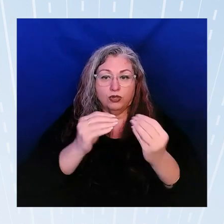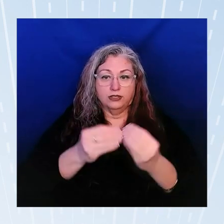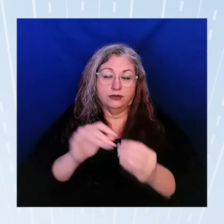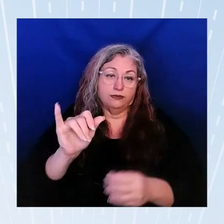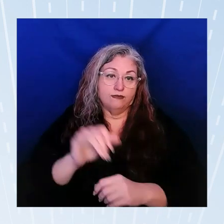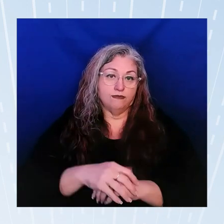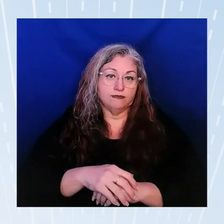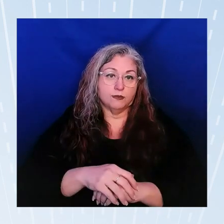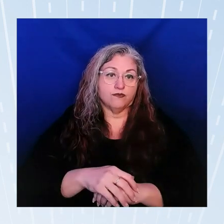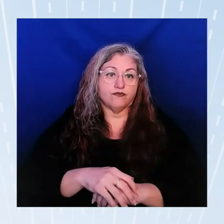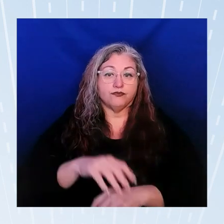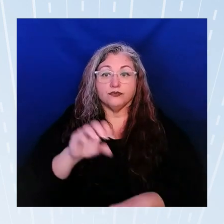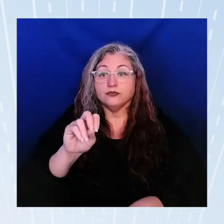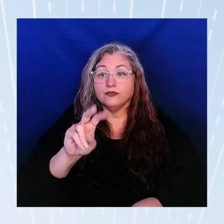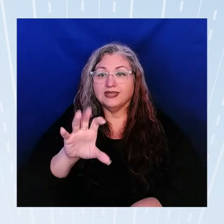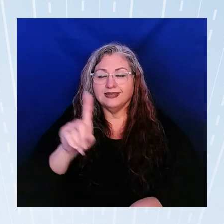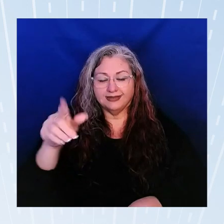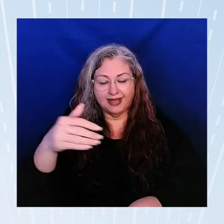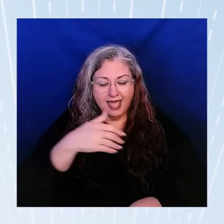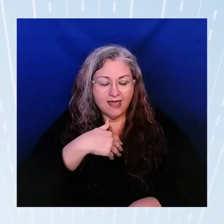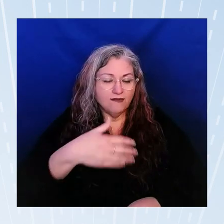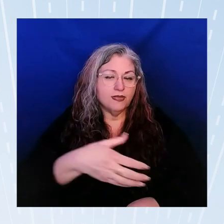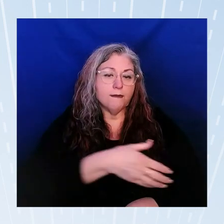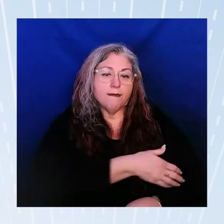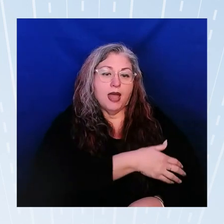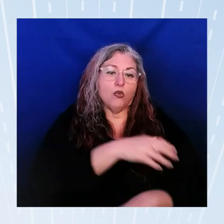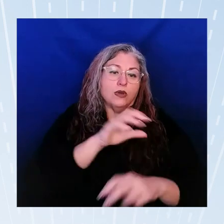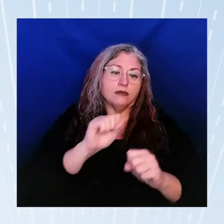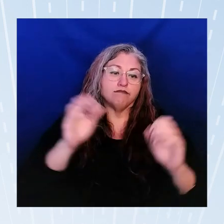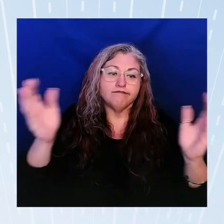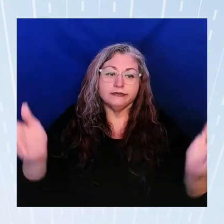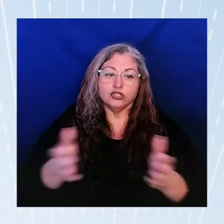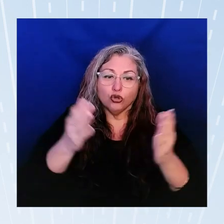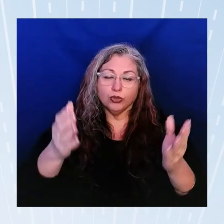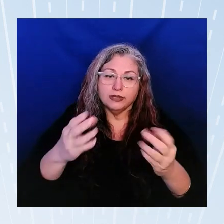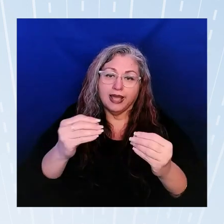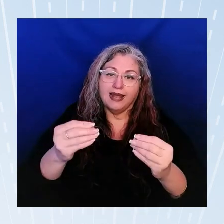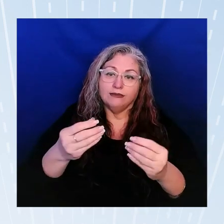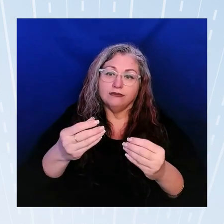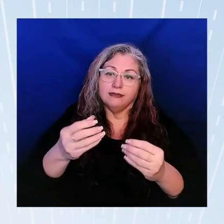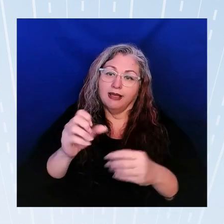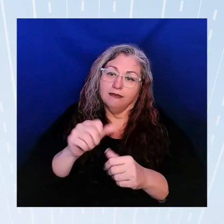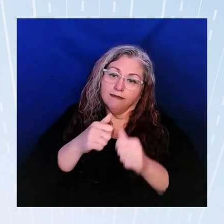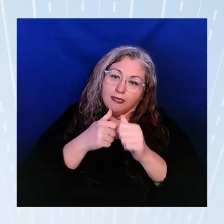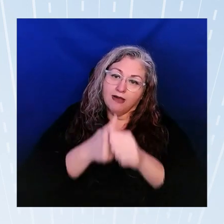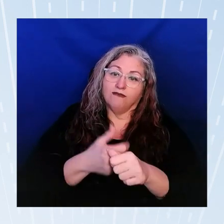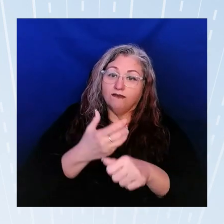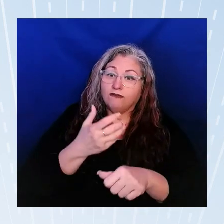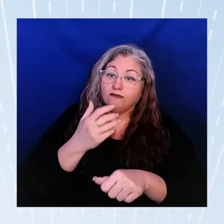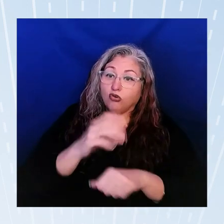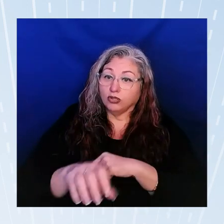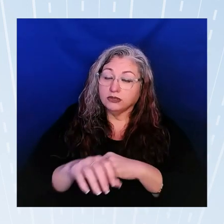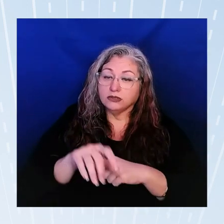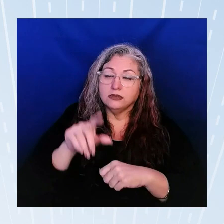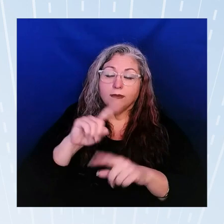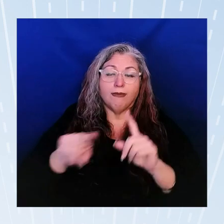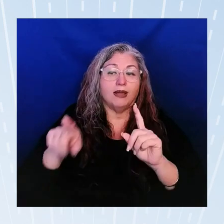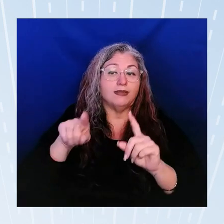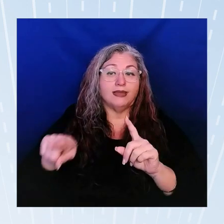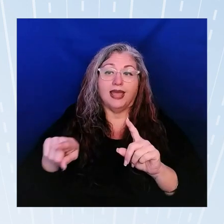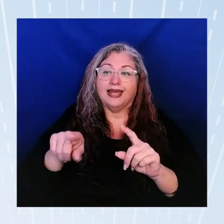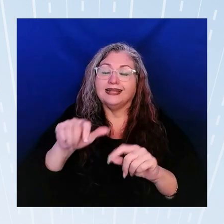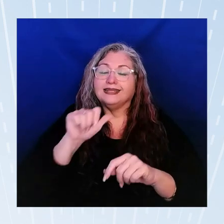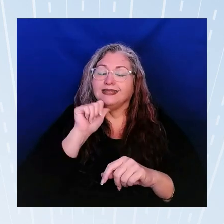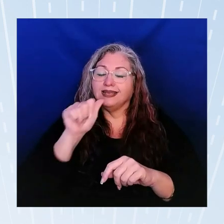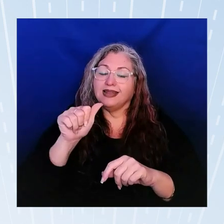OVC has the power to encourage and enforce but they do not obligate